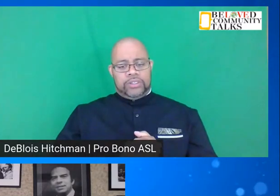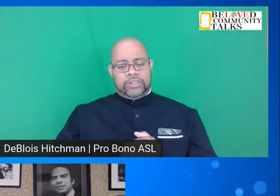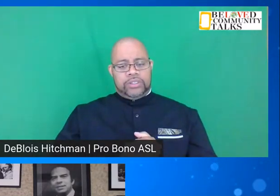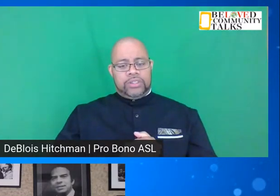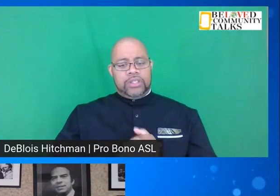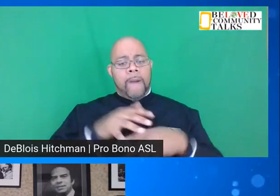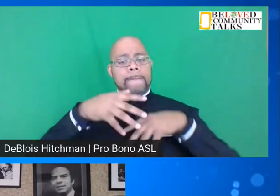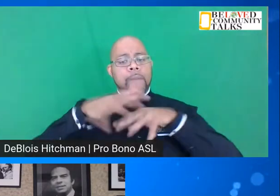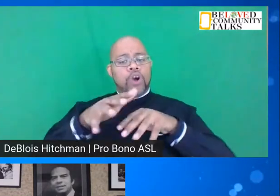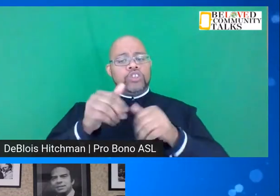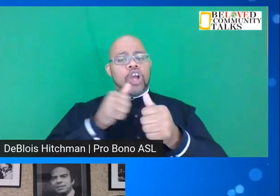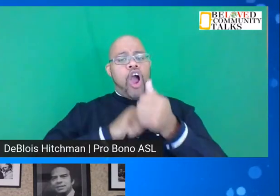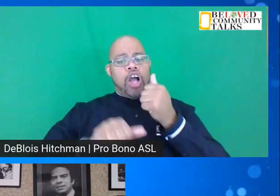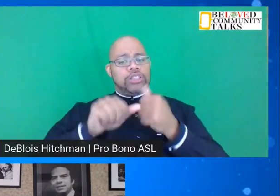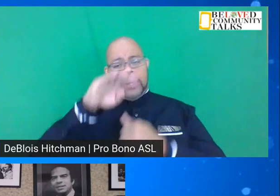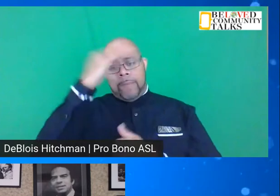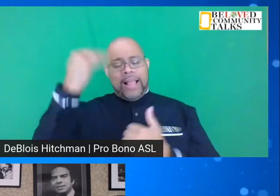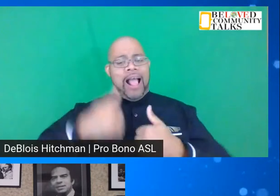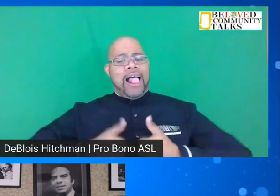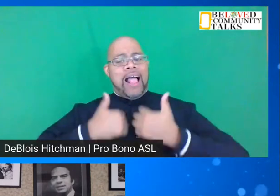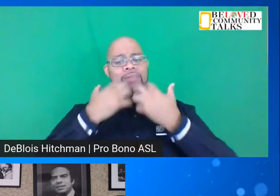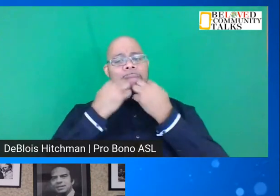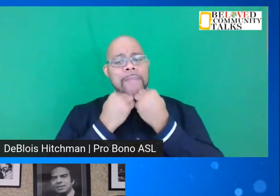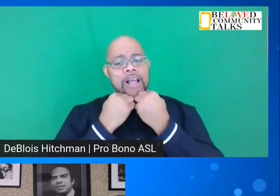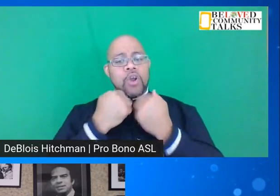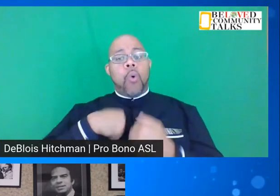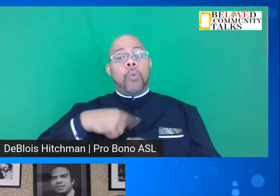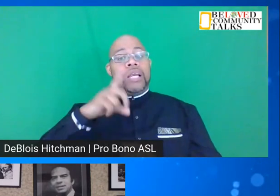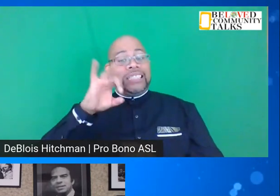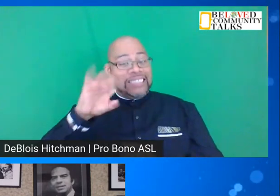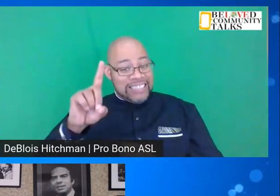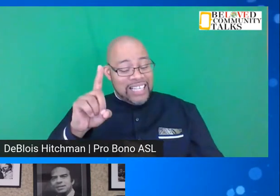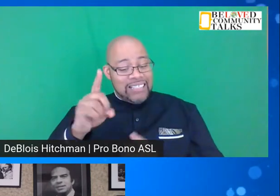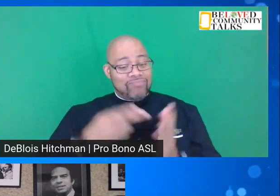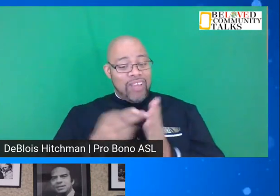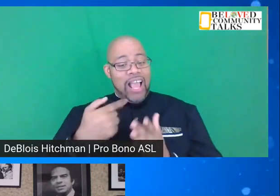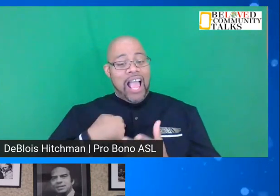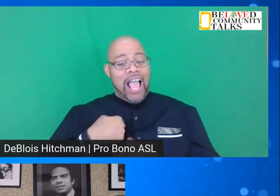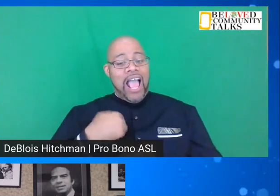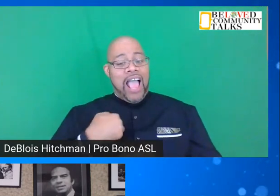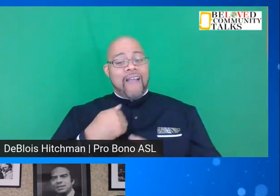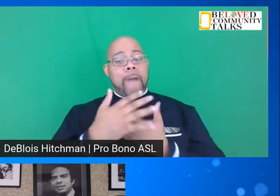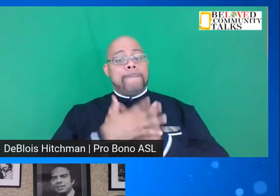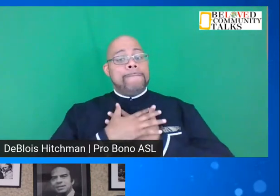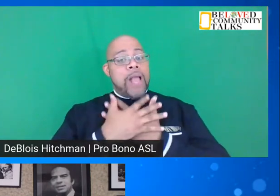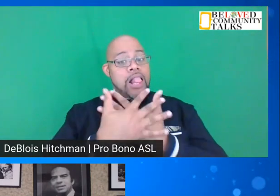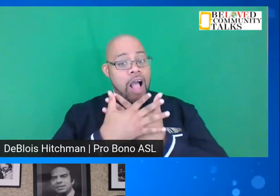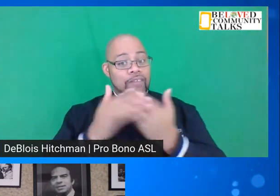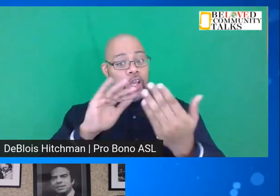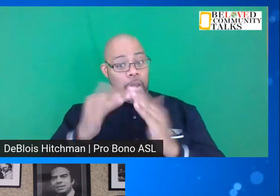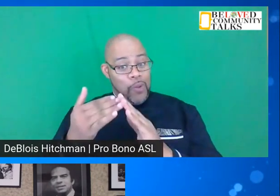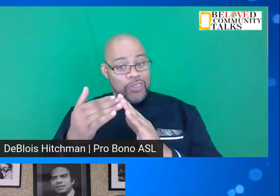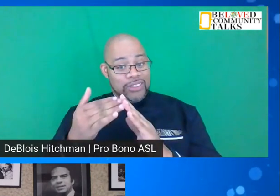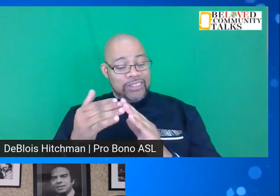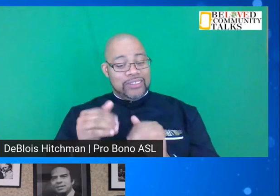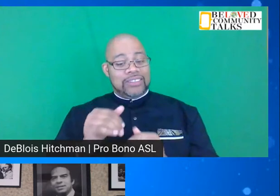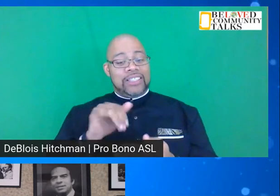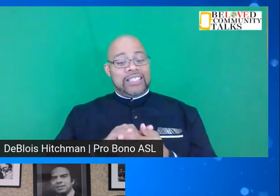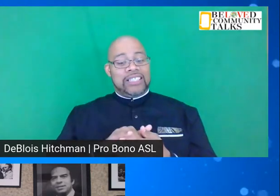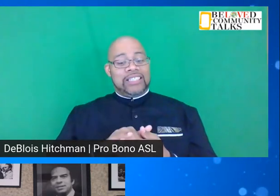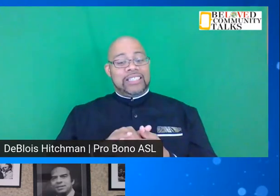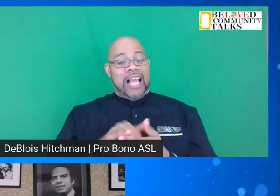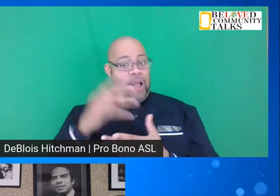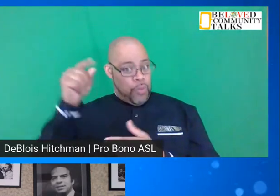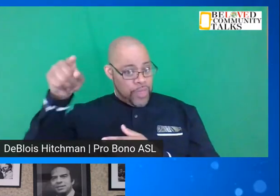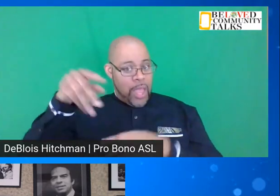marching under the banner of Black Lives Matter. We did, in fact, have a beloved community that was out there